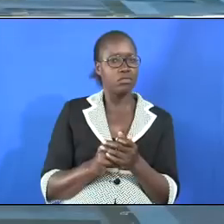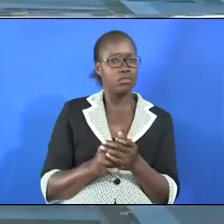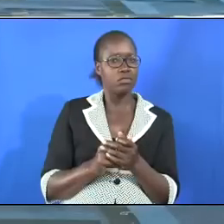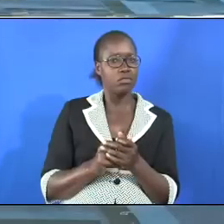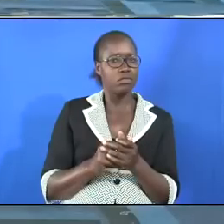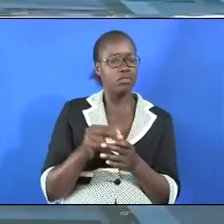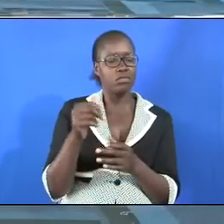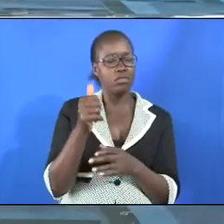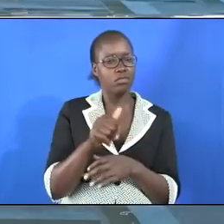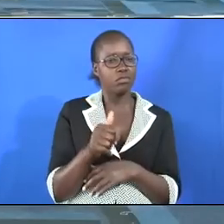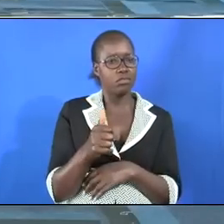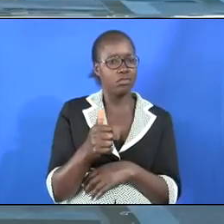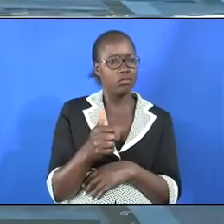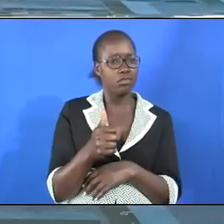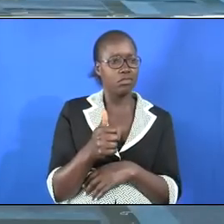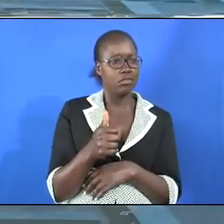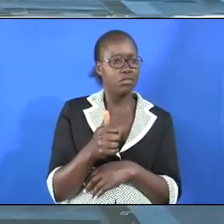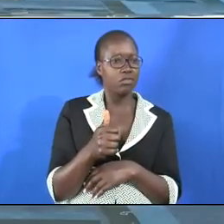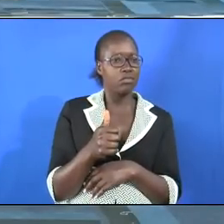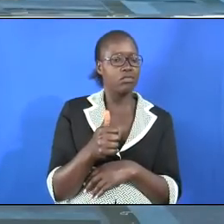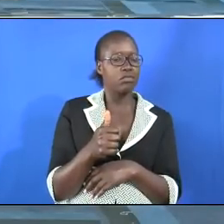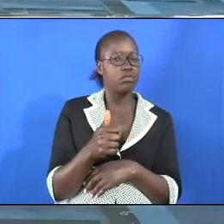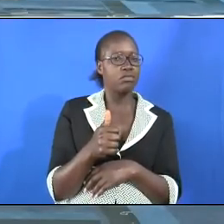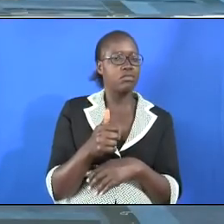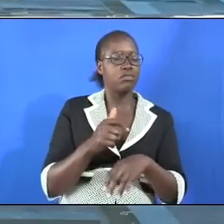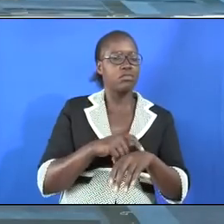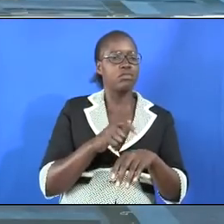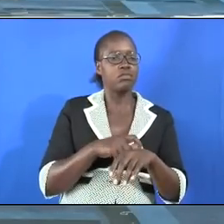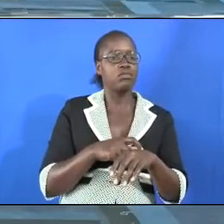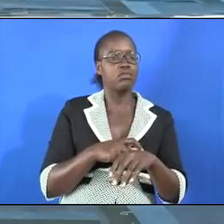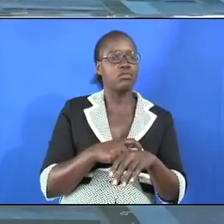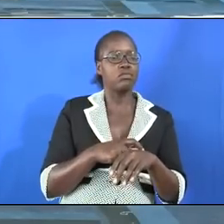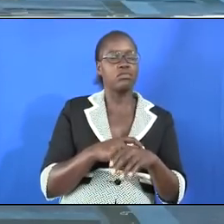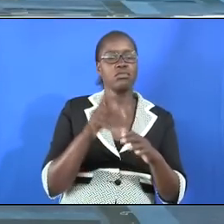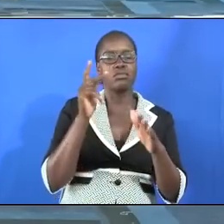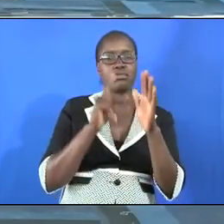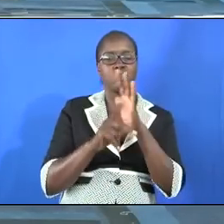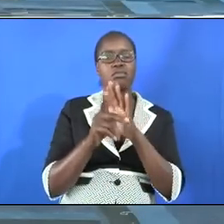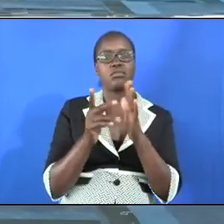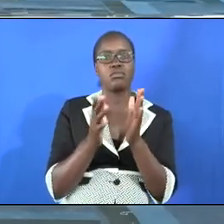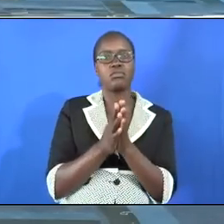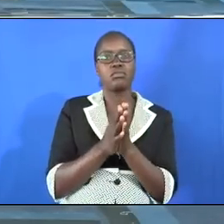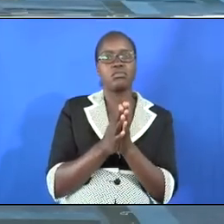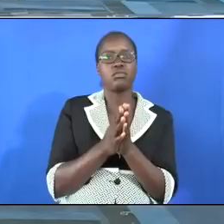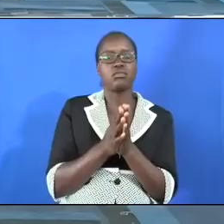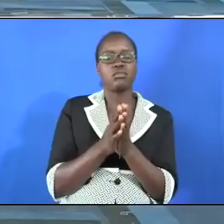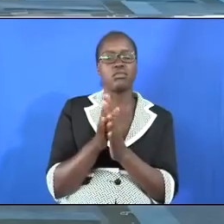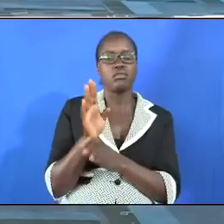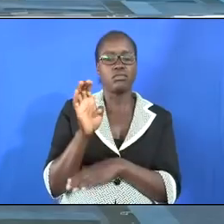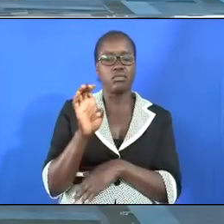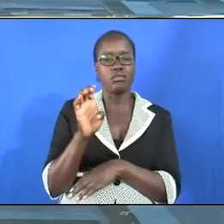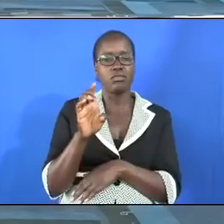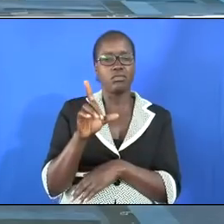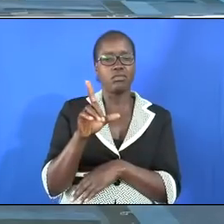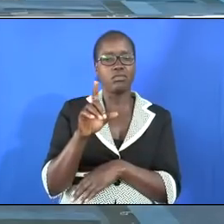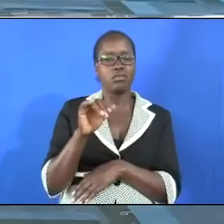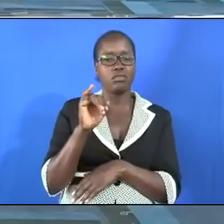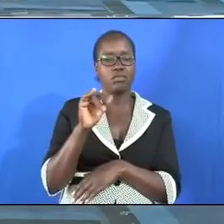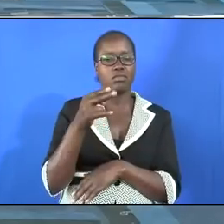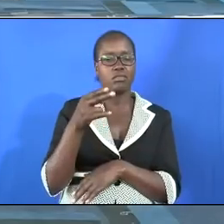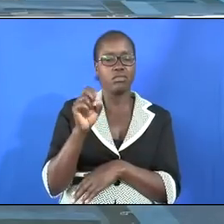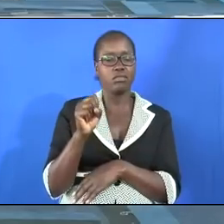evidence of idolatry will be seen in the time when one prophet this same prophet Elijah who will be talked about by this girl